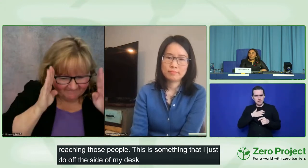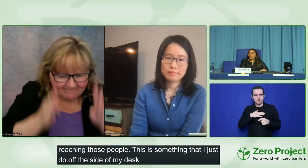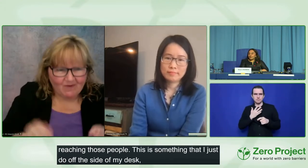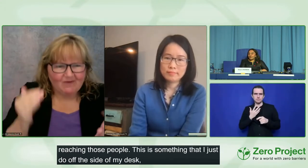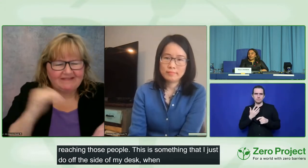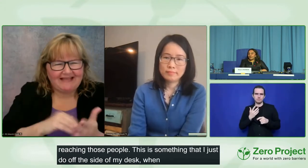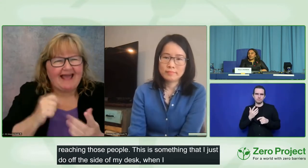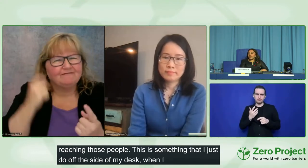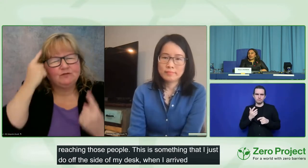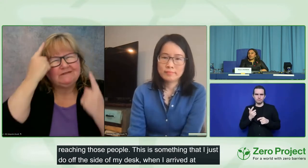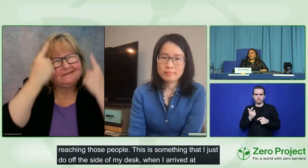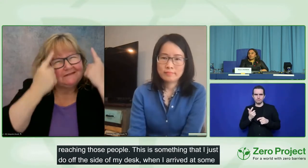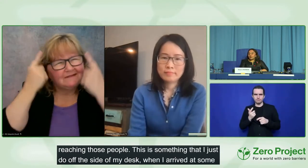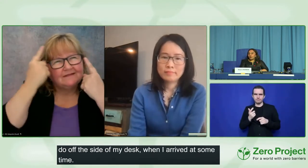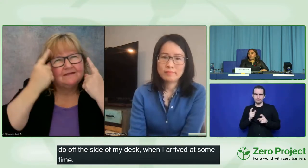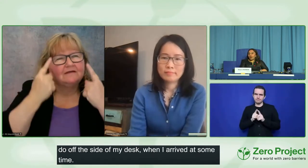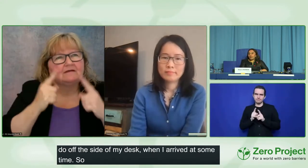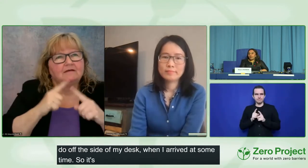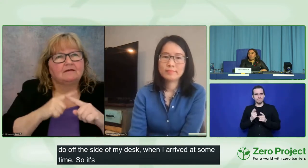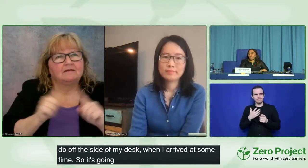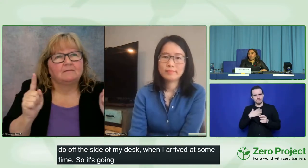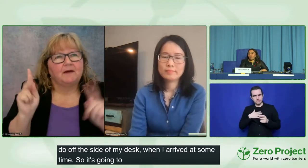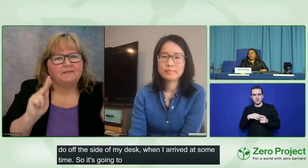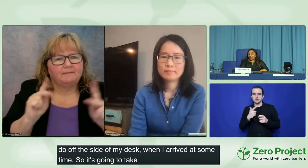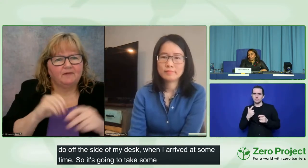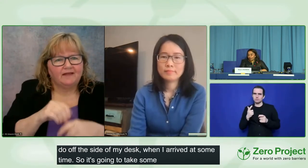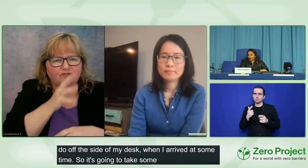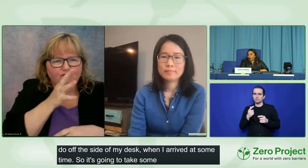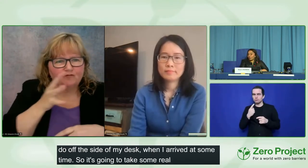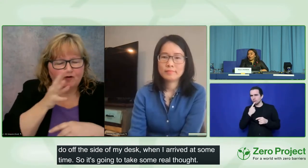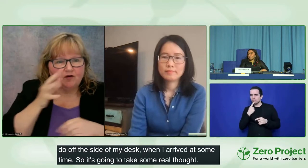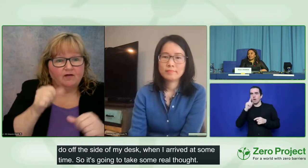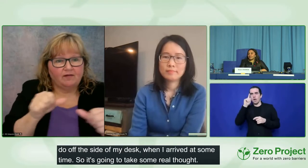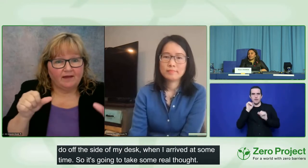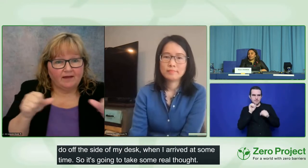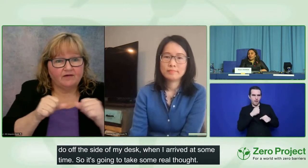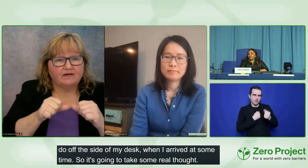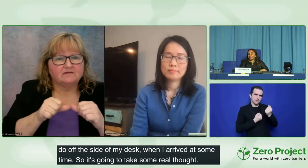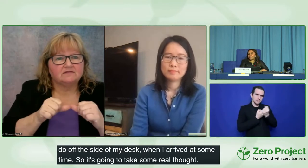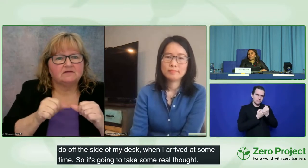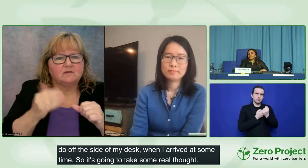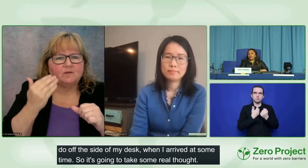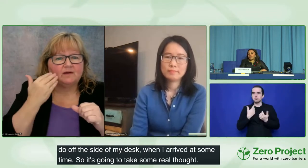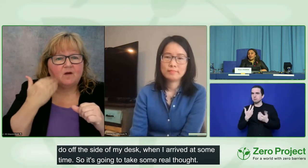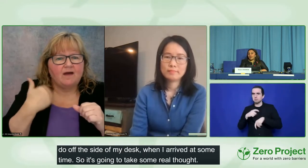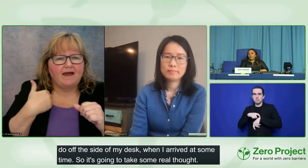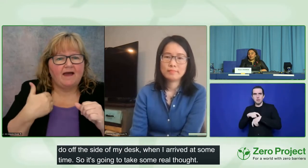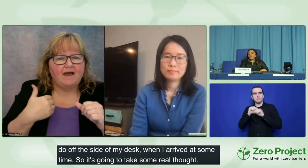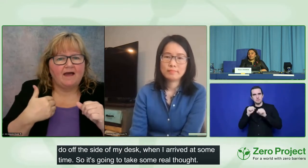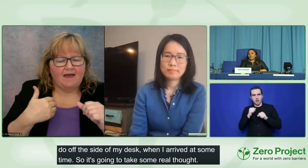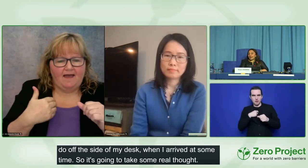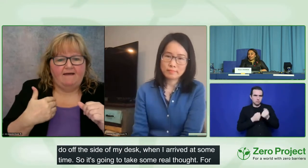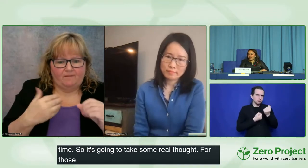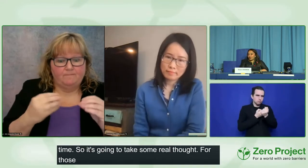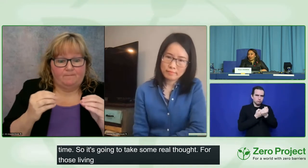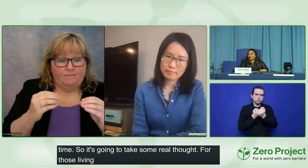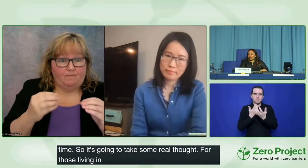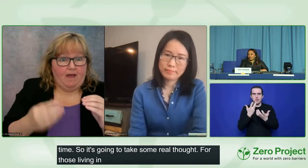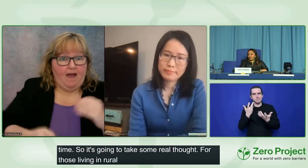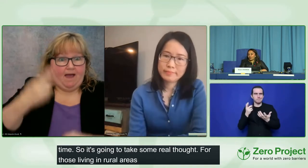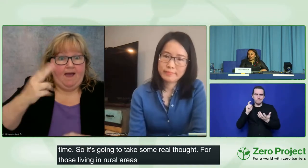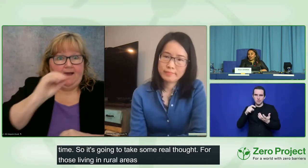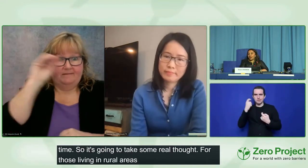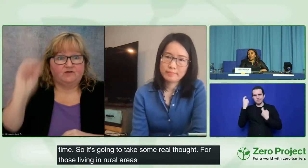But for those living in rural areas, we know that there's higher prevalence of disability because of the lack of